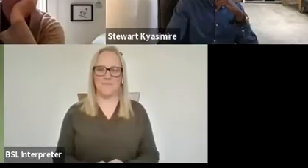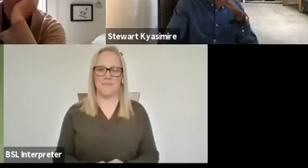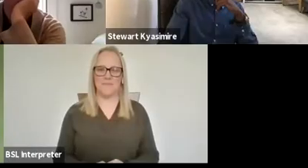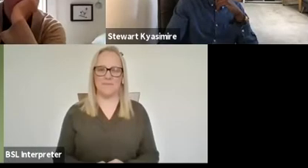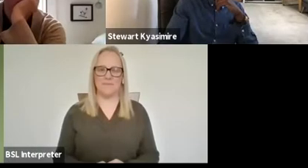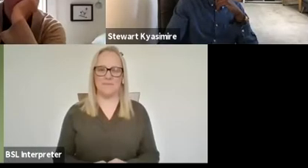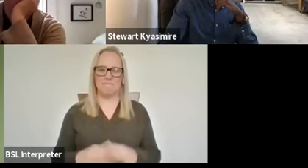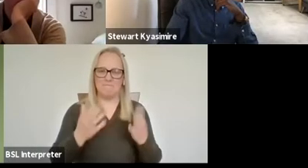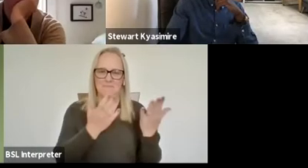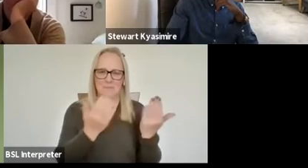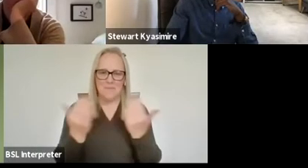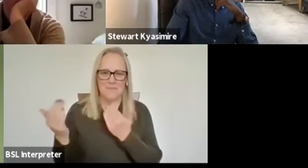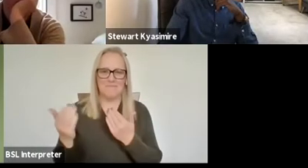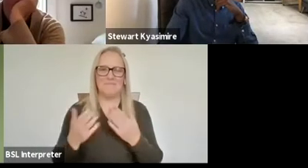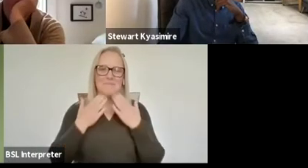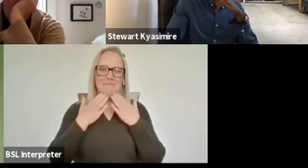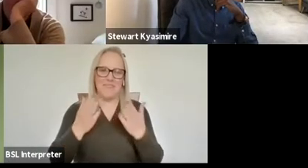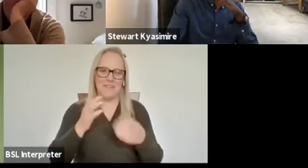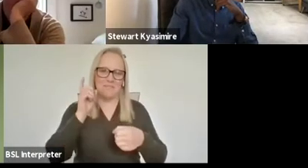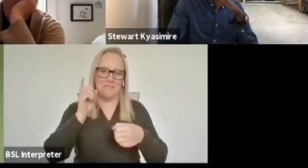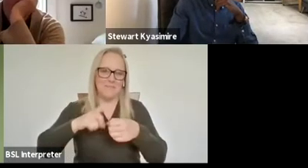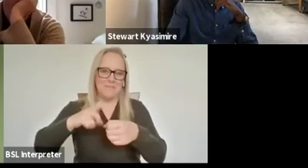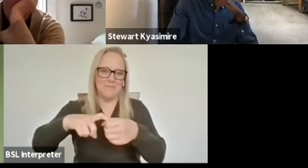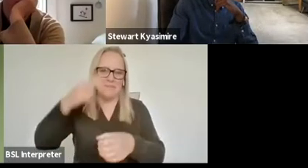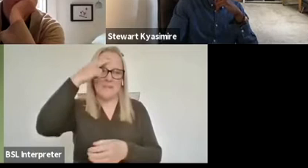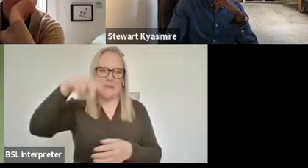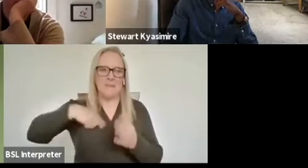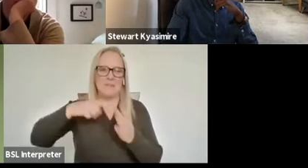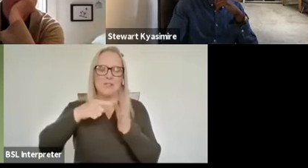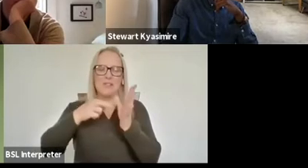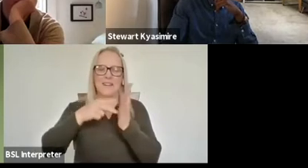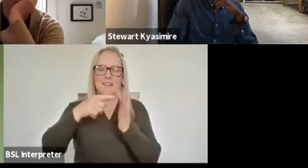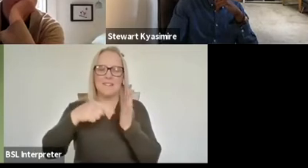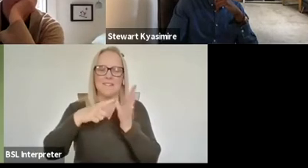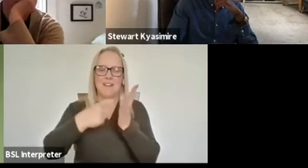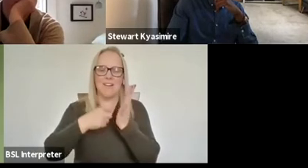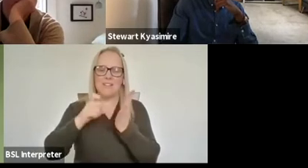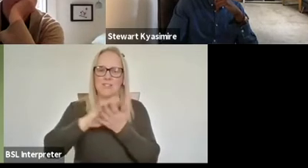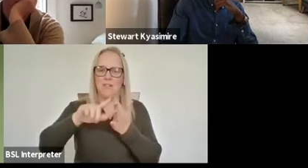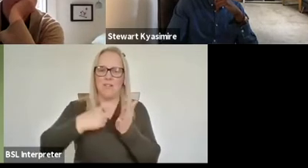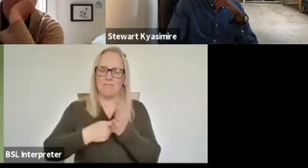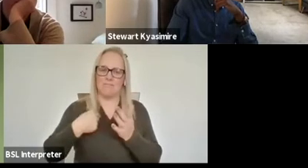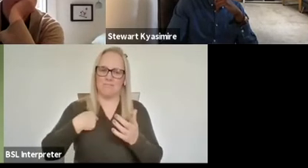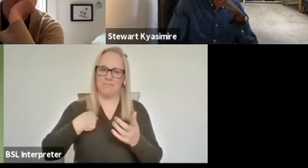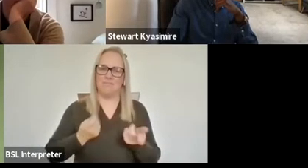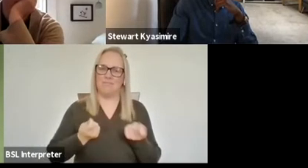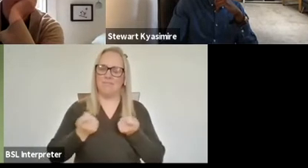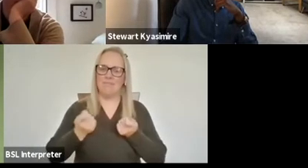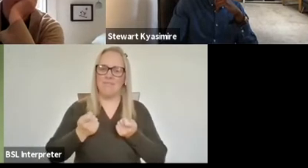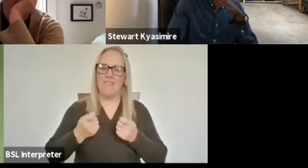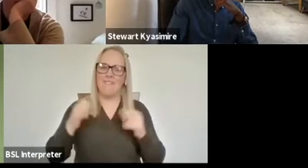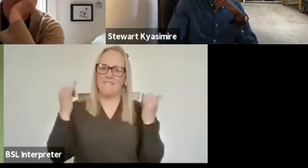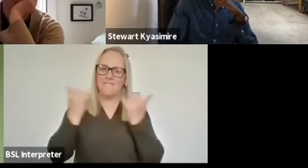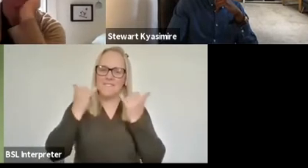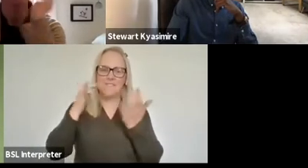Welcome everyone and thank you for joining us. My name is Janet Archer, I'm the Director of Festivals, Cultural and City Events at the University of